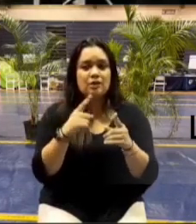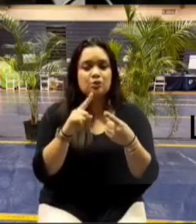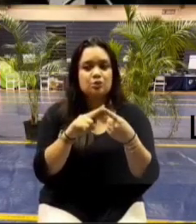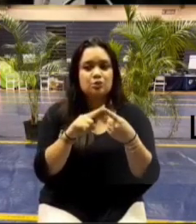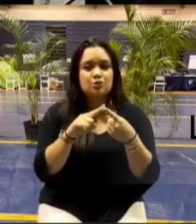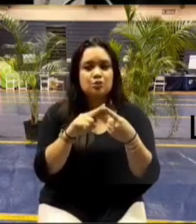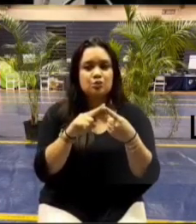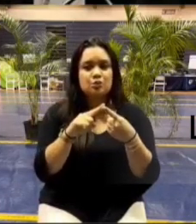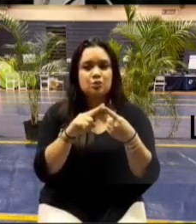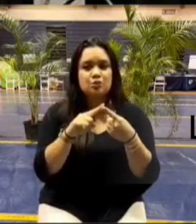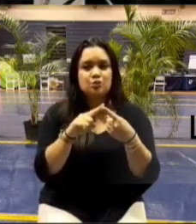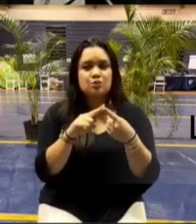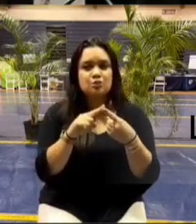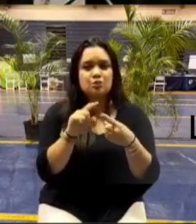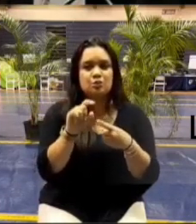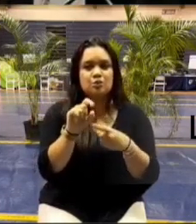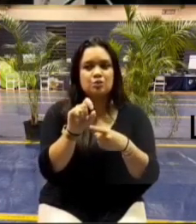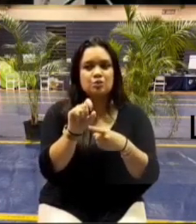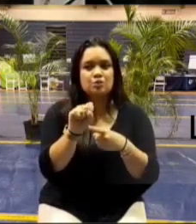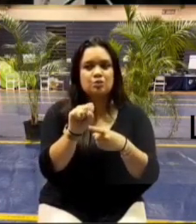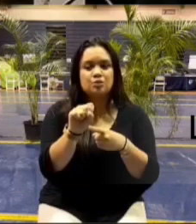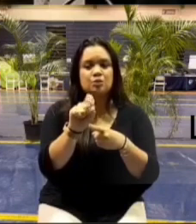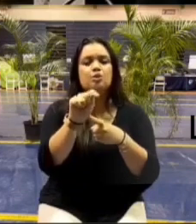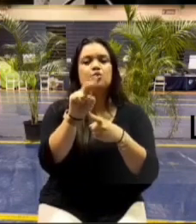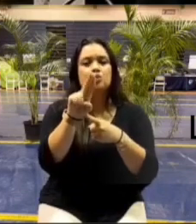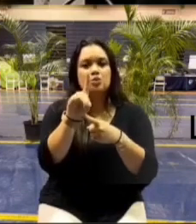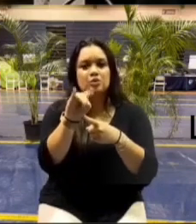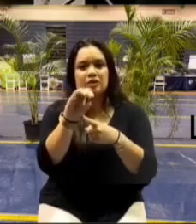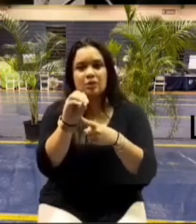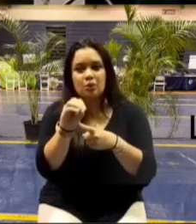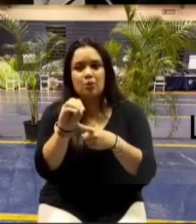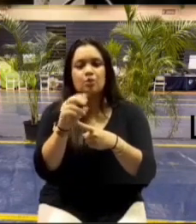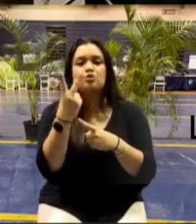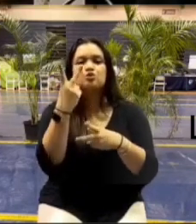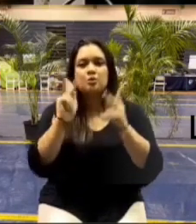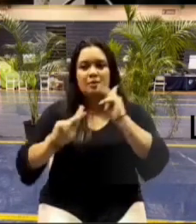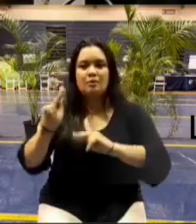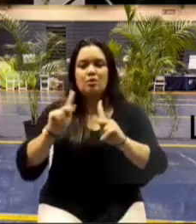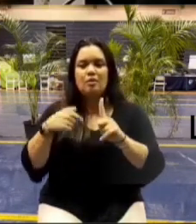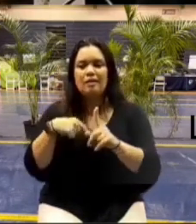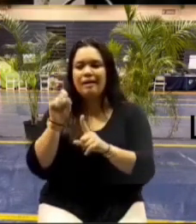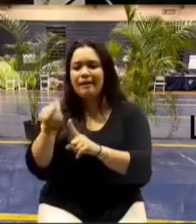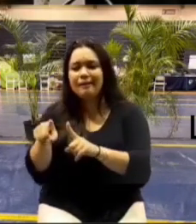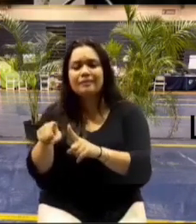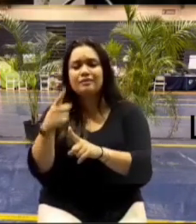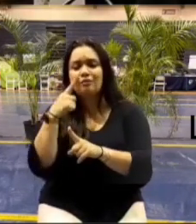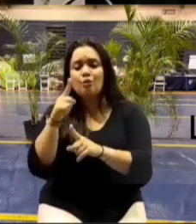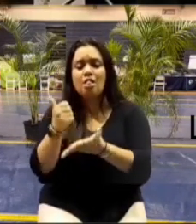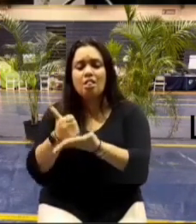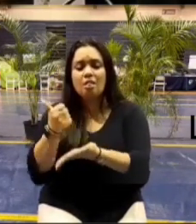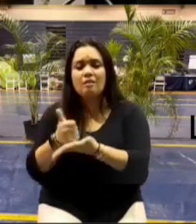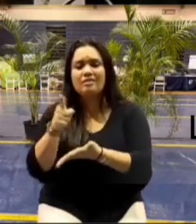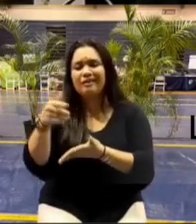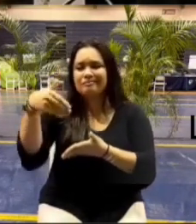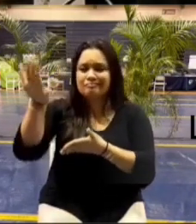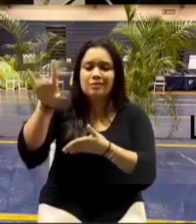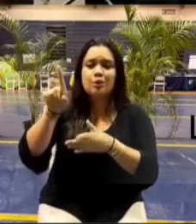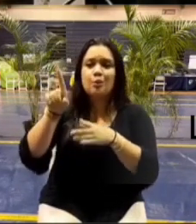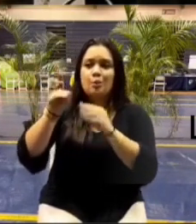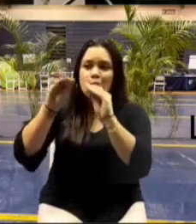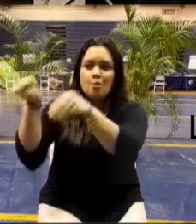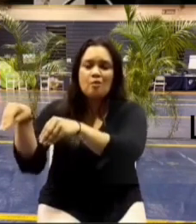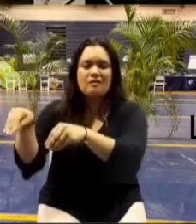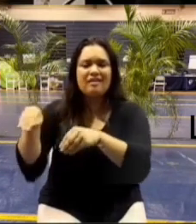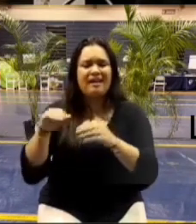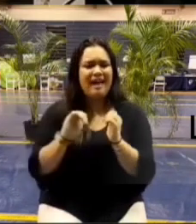people my husband and i and i tried to ask for help and they were telling me just go and move in they will take care of it